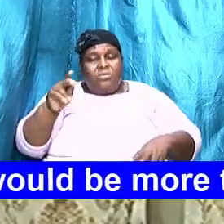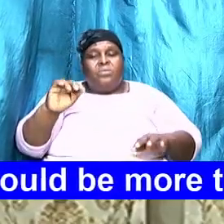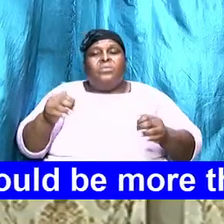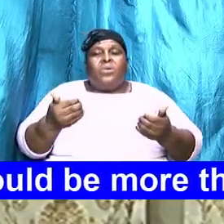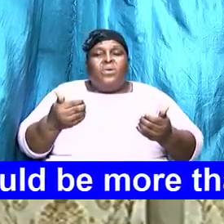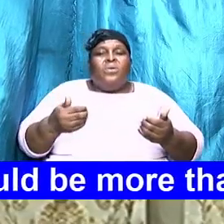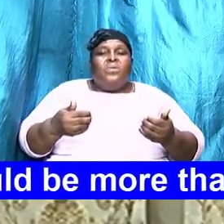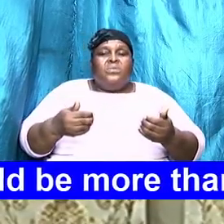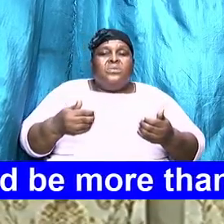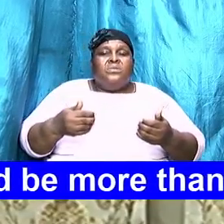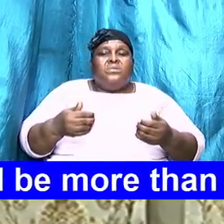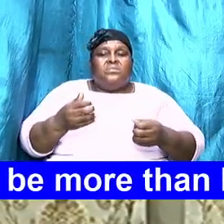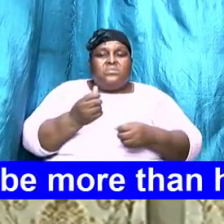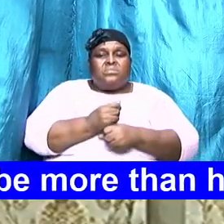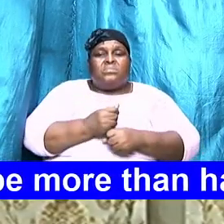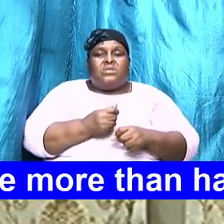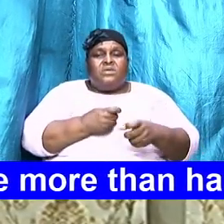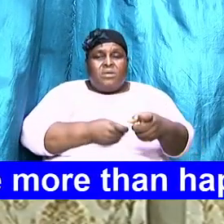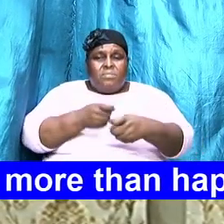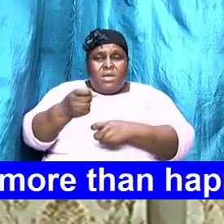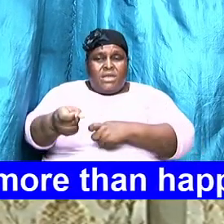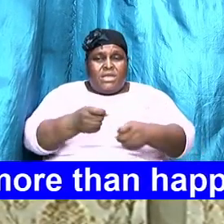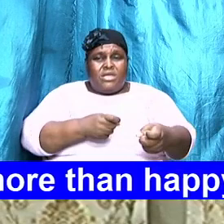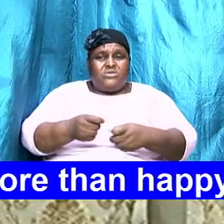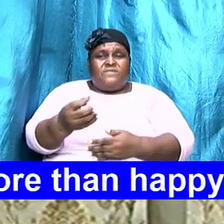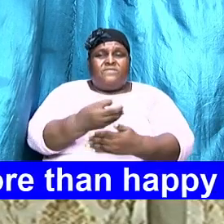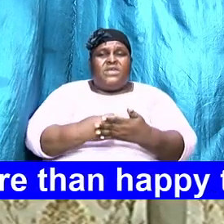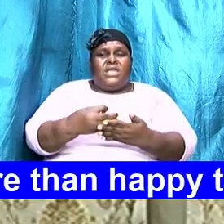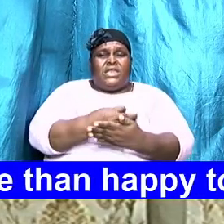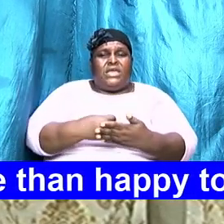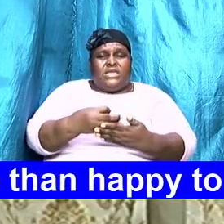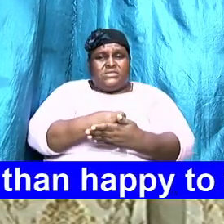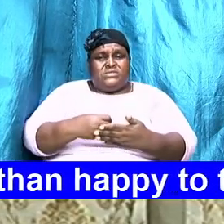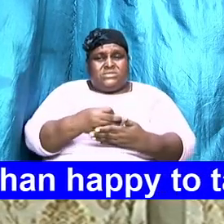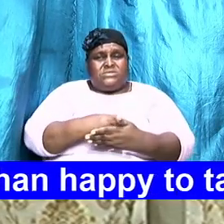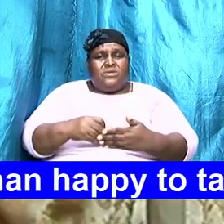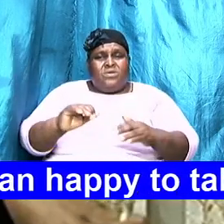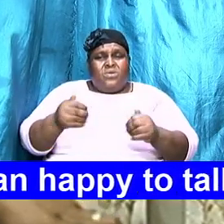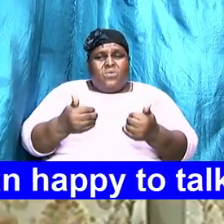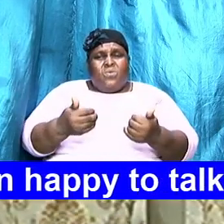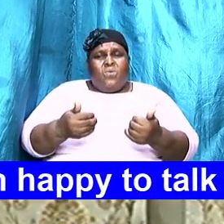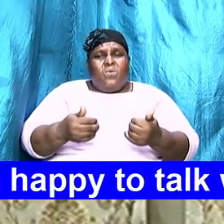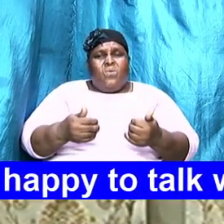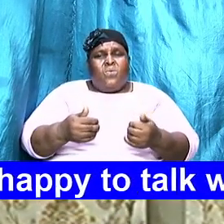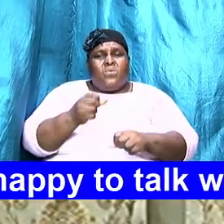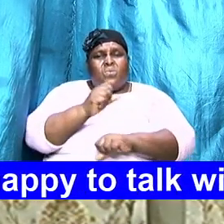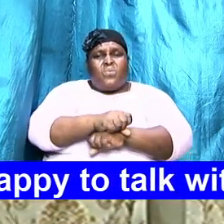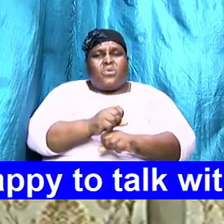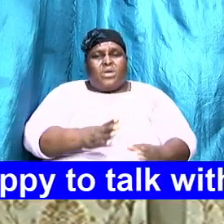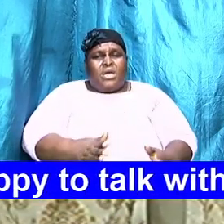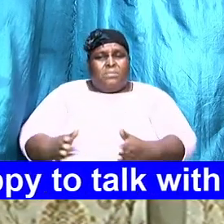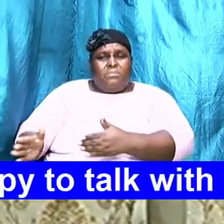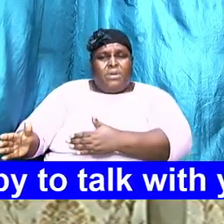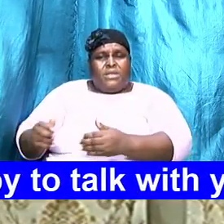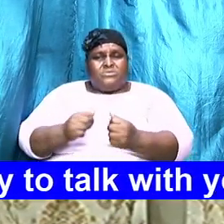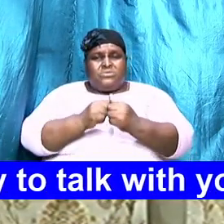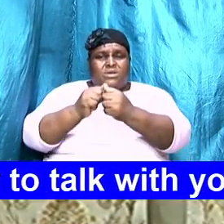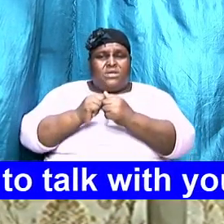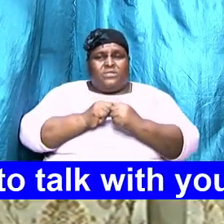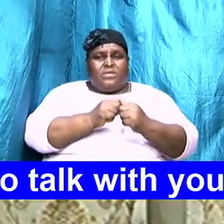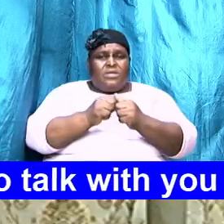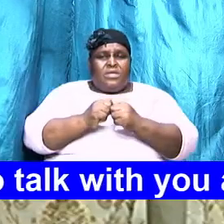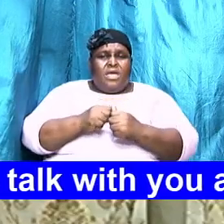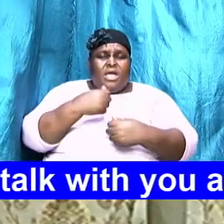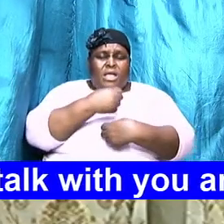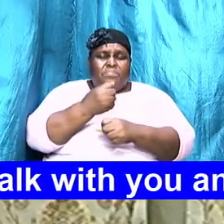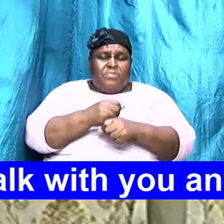understanding of money or you plan together or you work together or you hide things from each other or you allow people